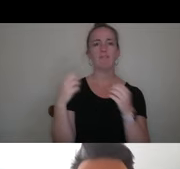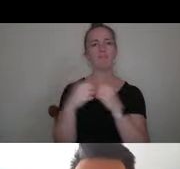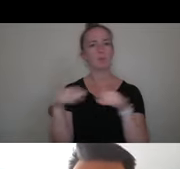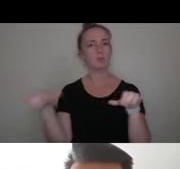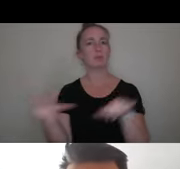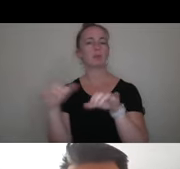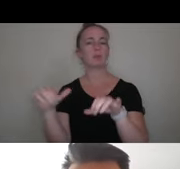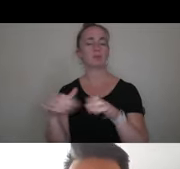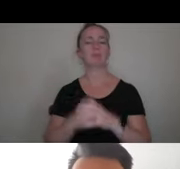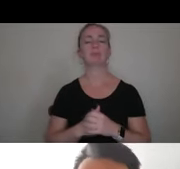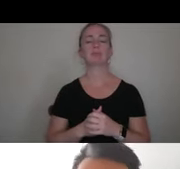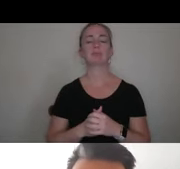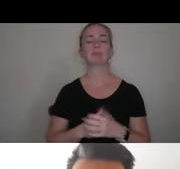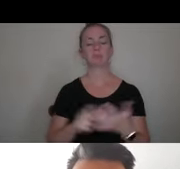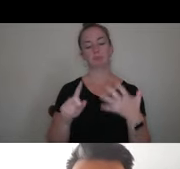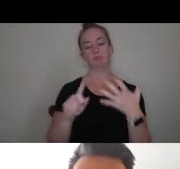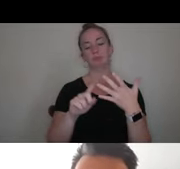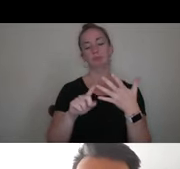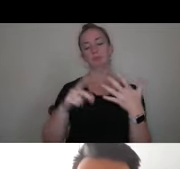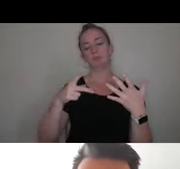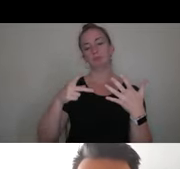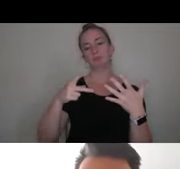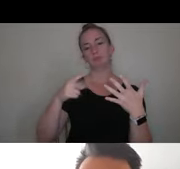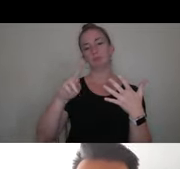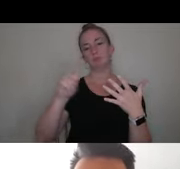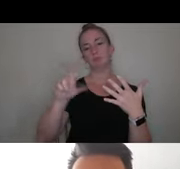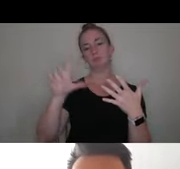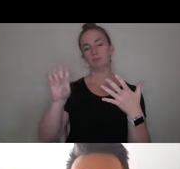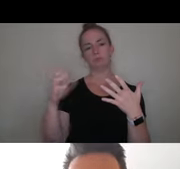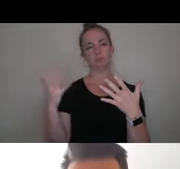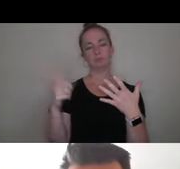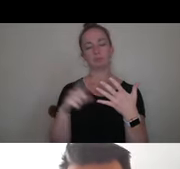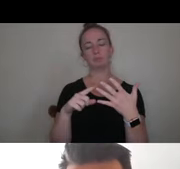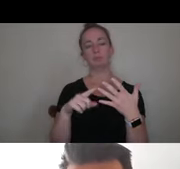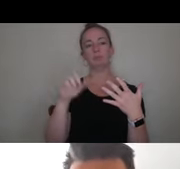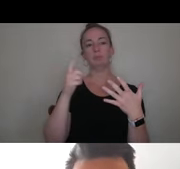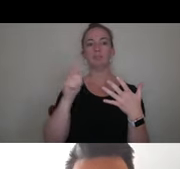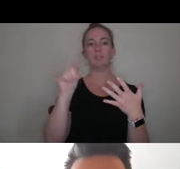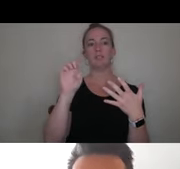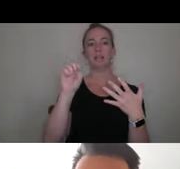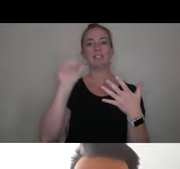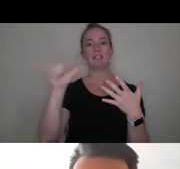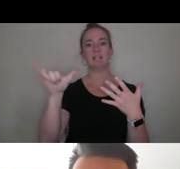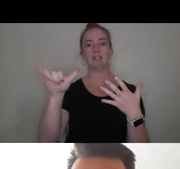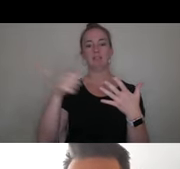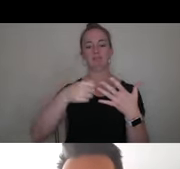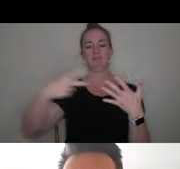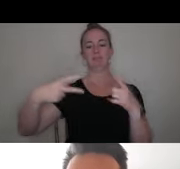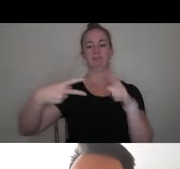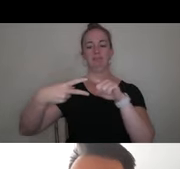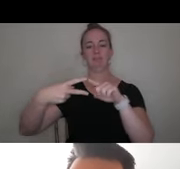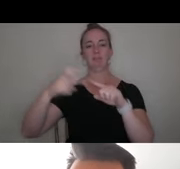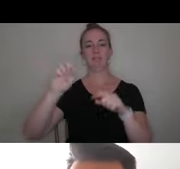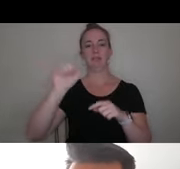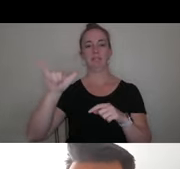The fourth piece of our puzzle here is twofold. The first is the essay. These both fall under the